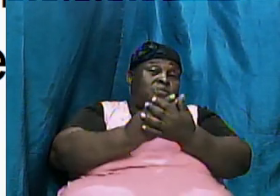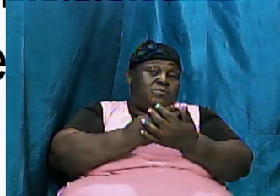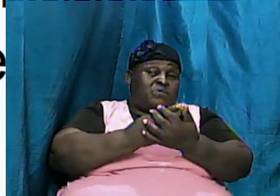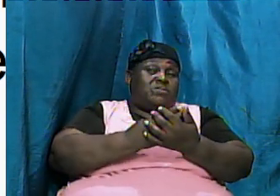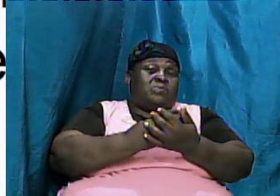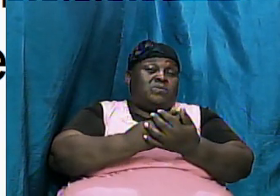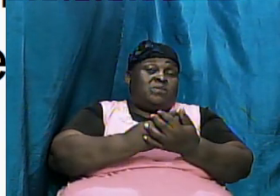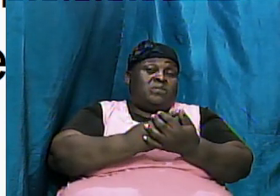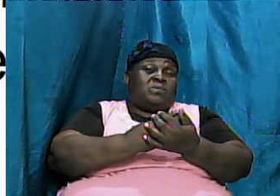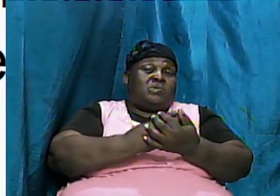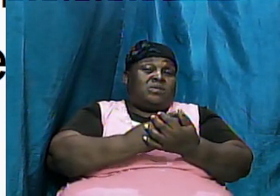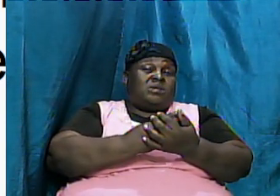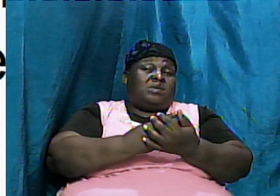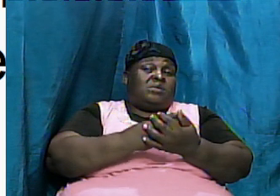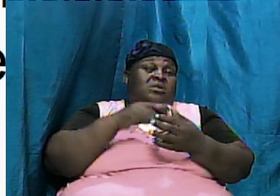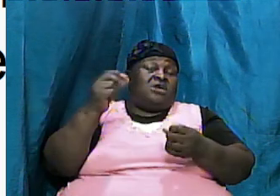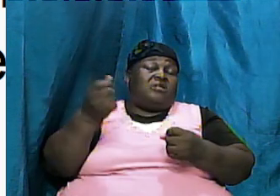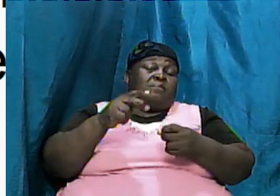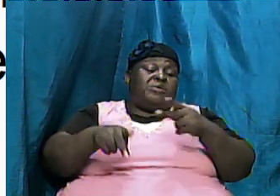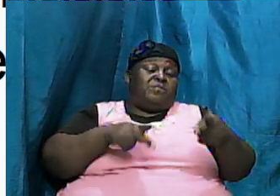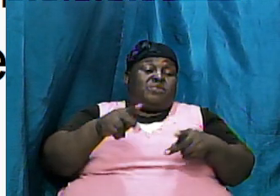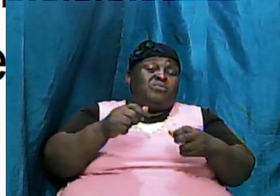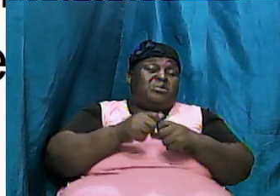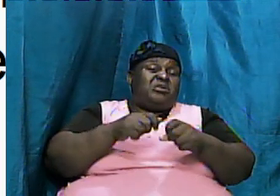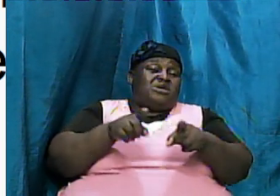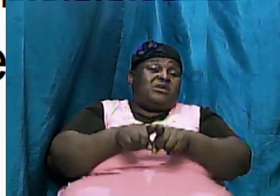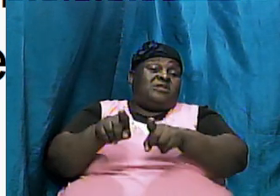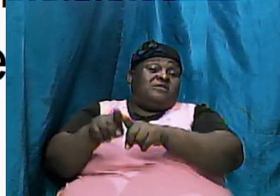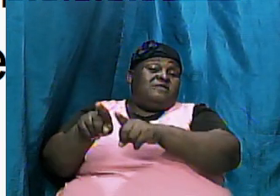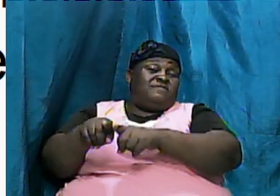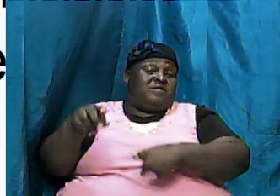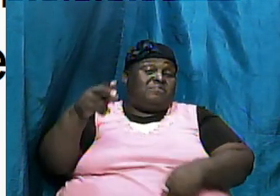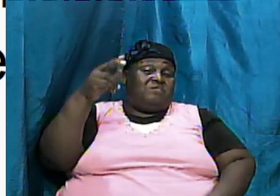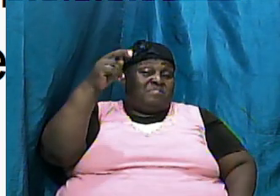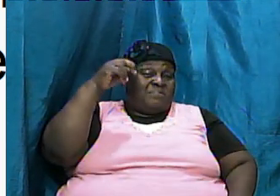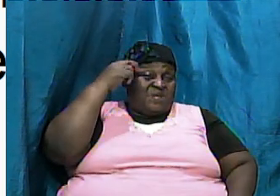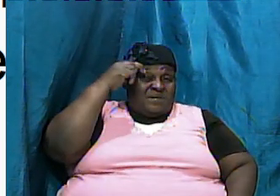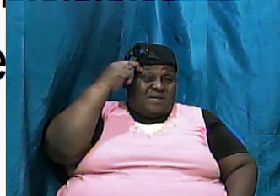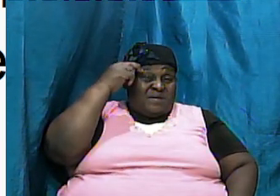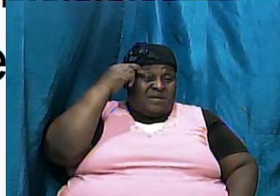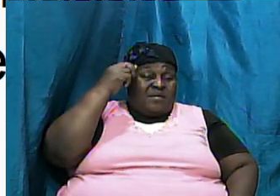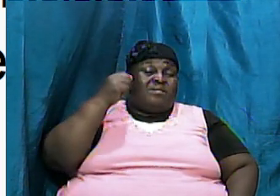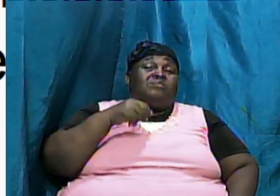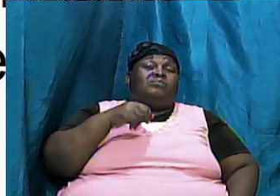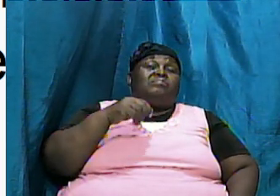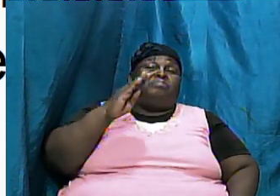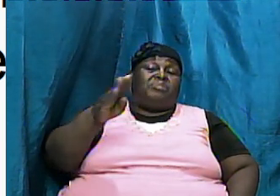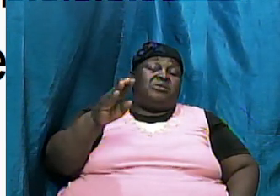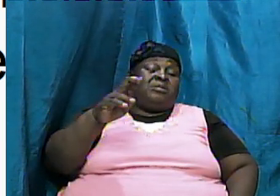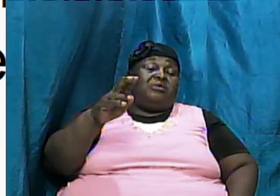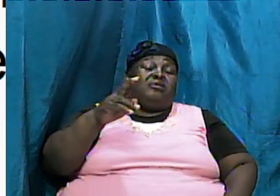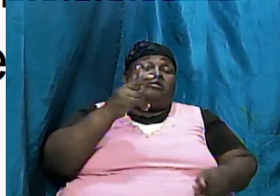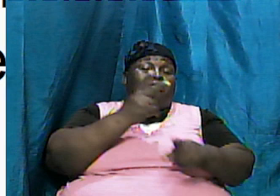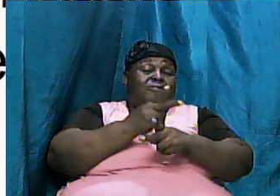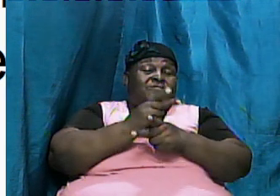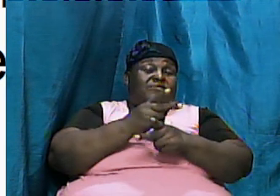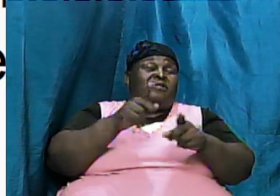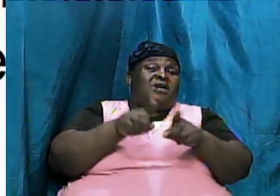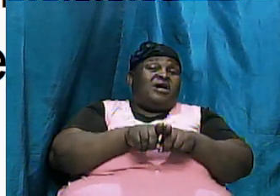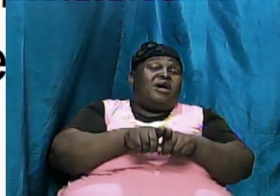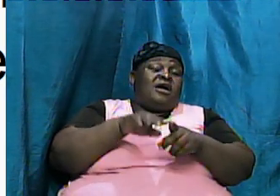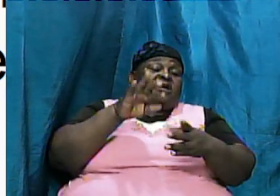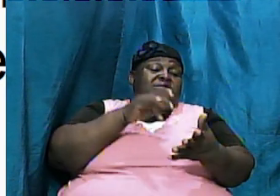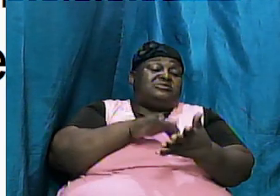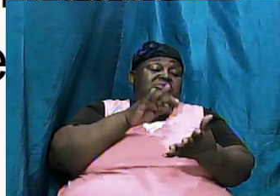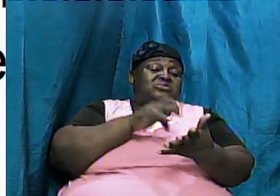you can have folks with different mentalities different agendas different things we must be careful so as we go through